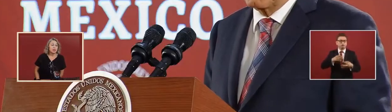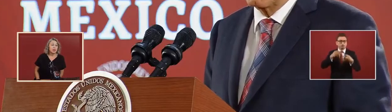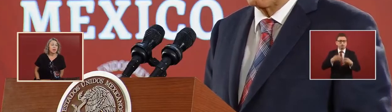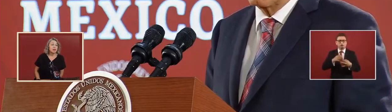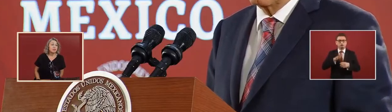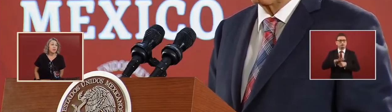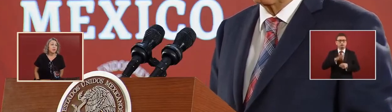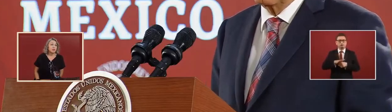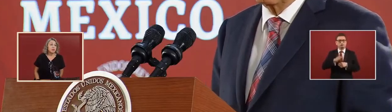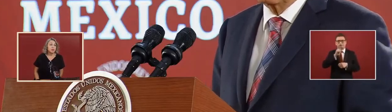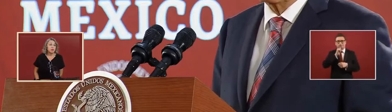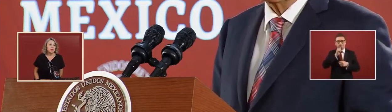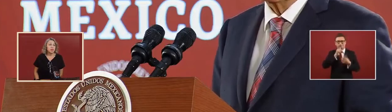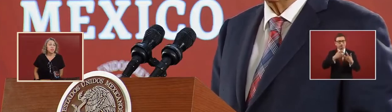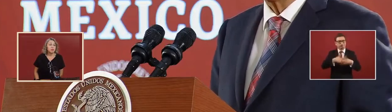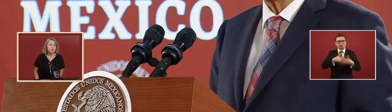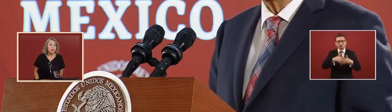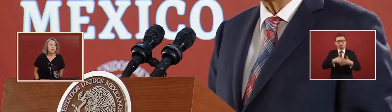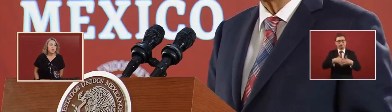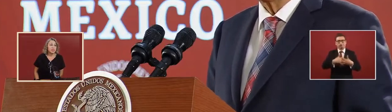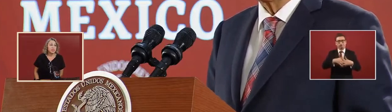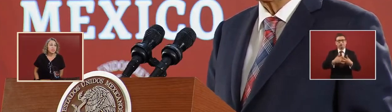the refineries because